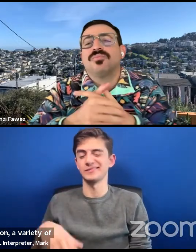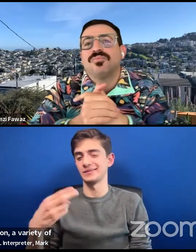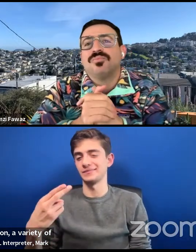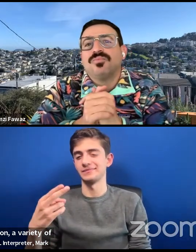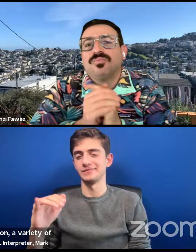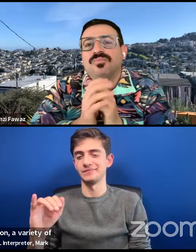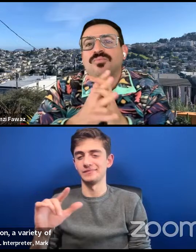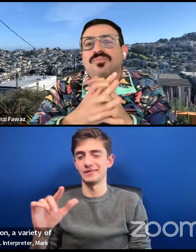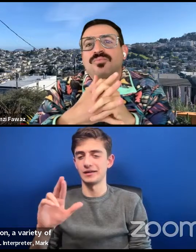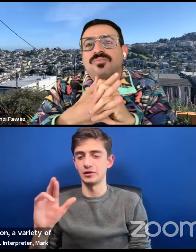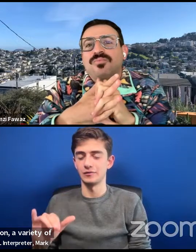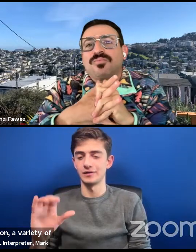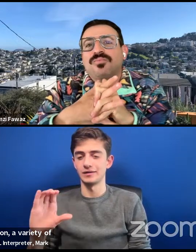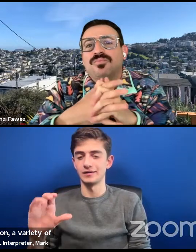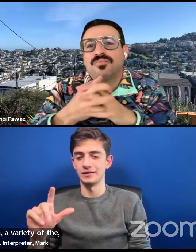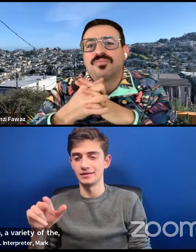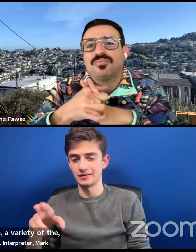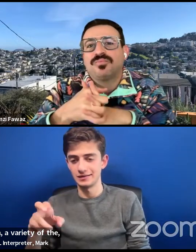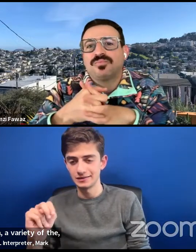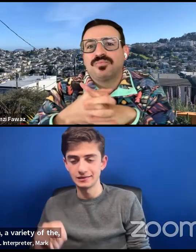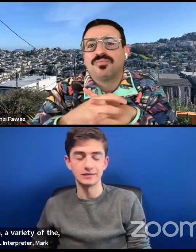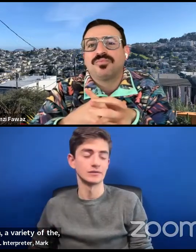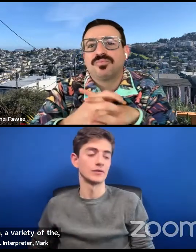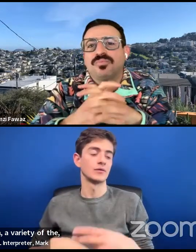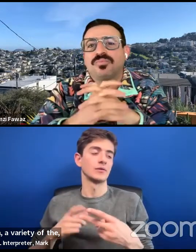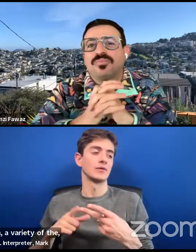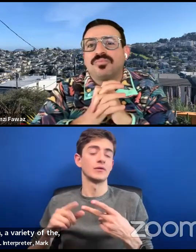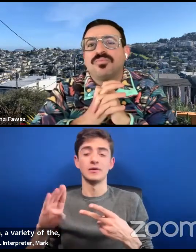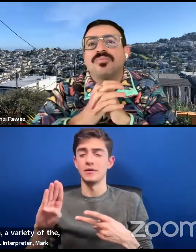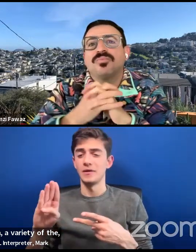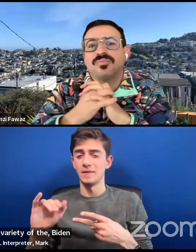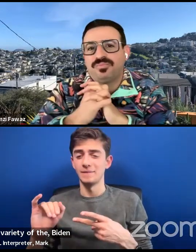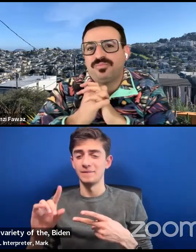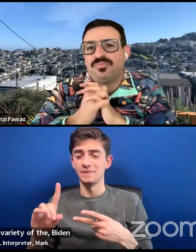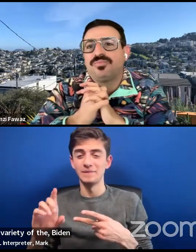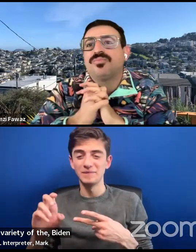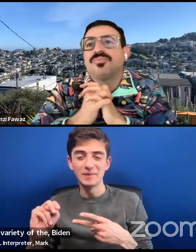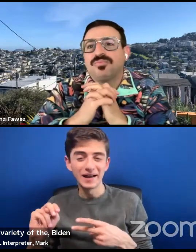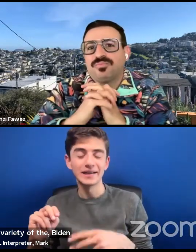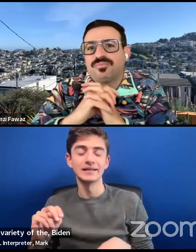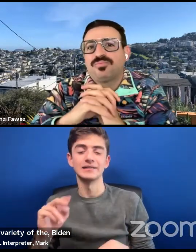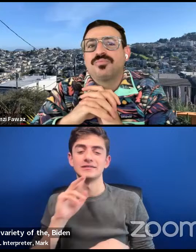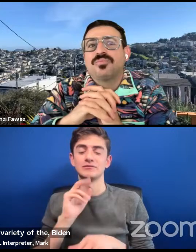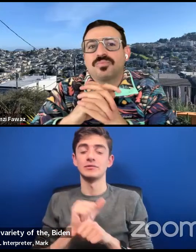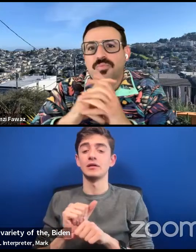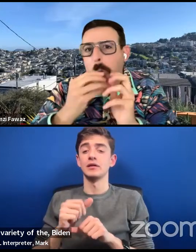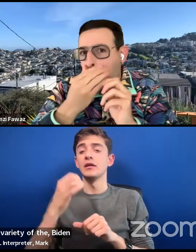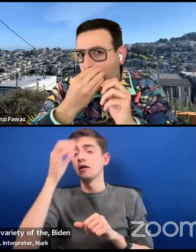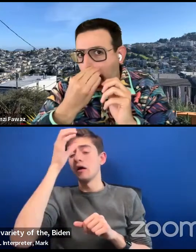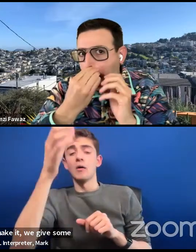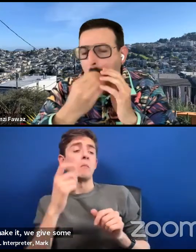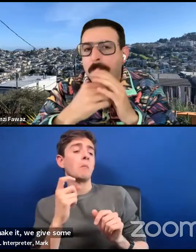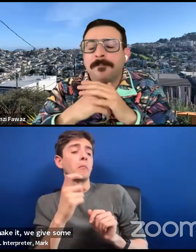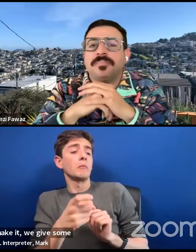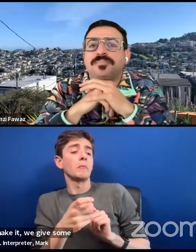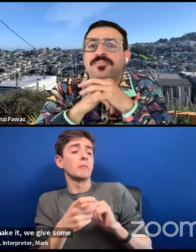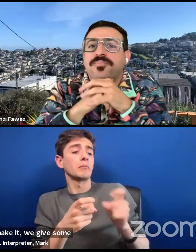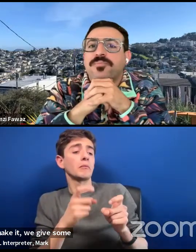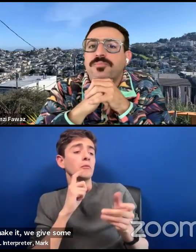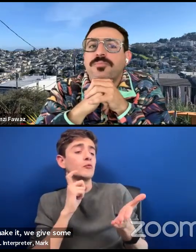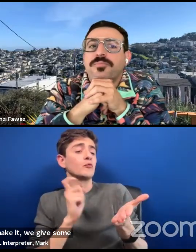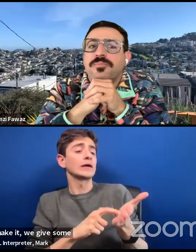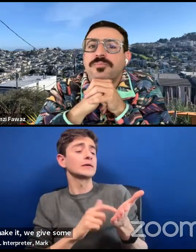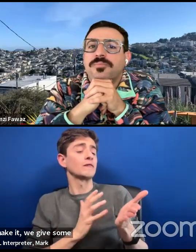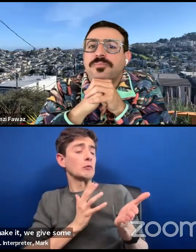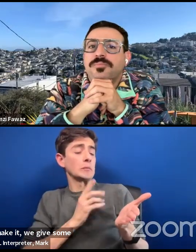Biden variety, which is like, we'll make it, we'll give some people kind of little gifts, like through formal recognition, but there'll be no